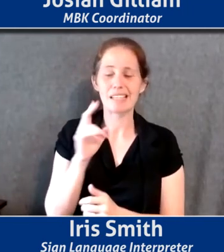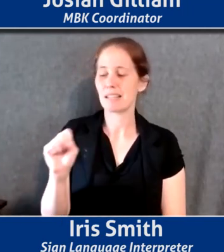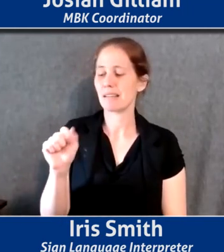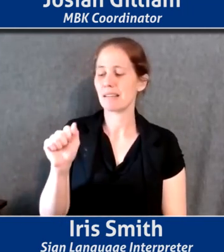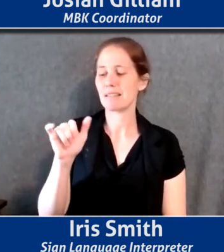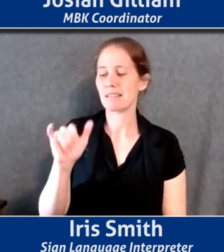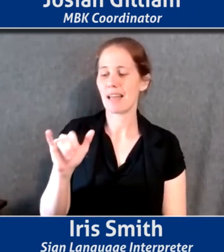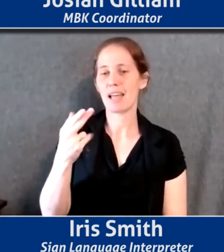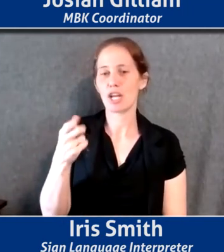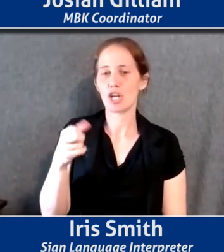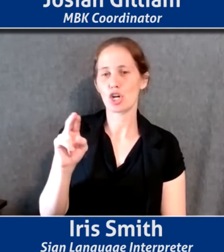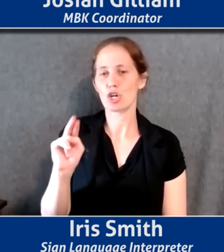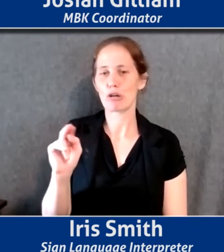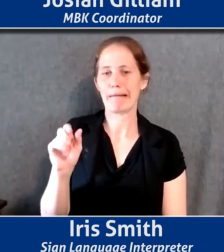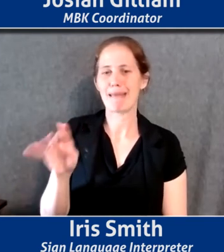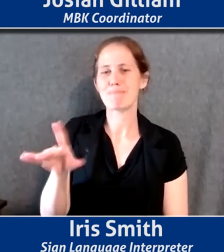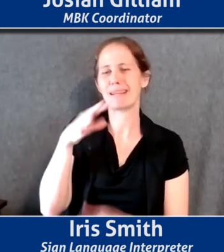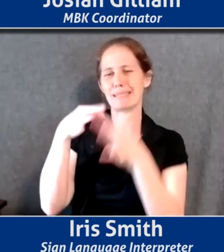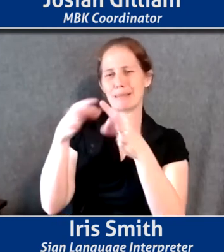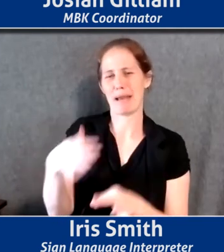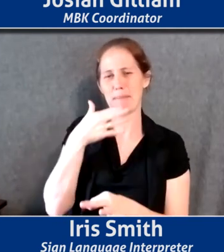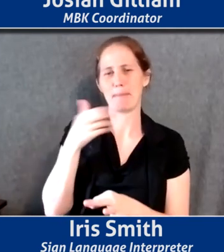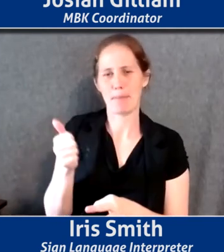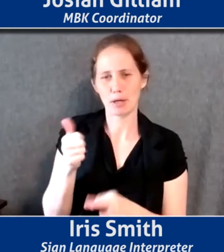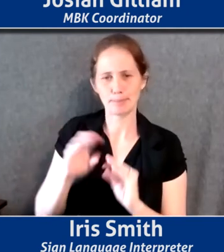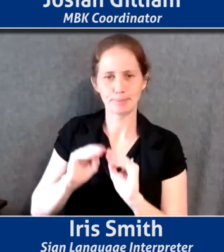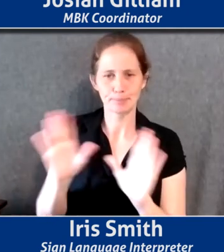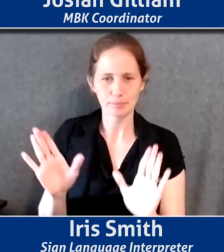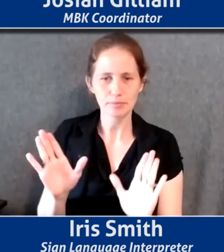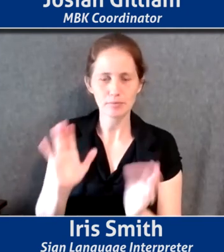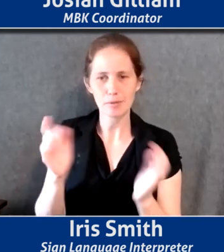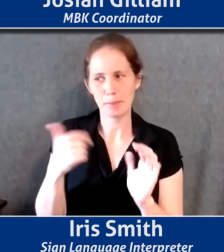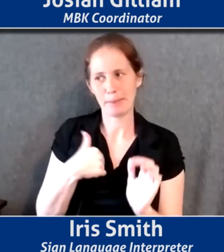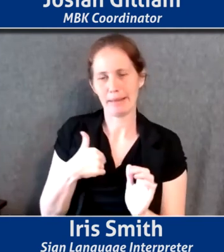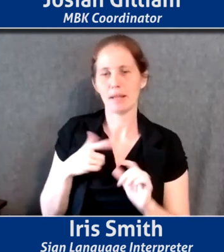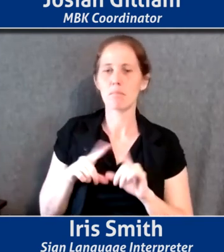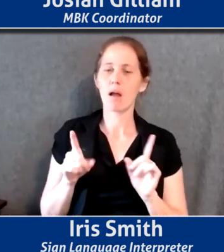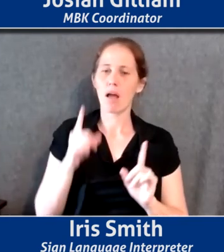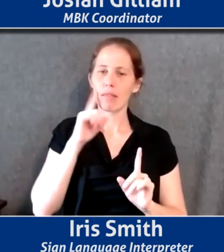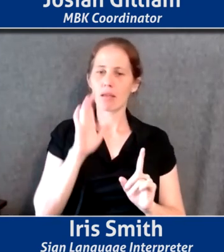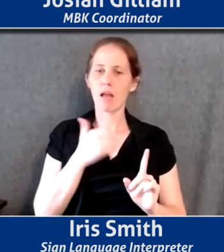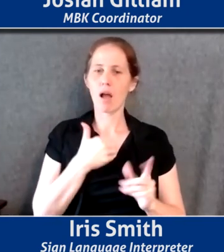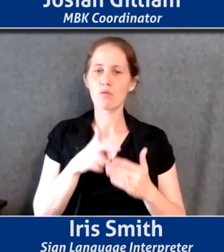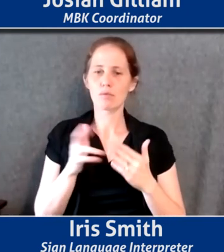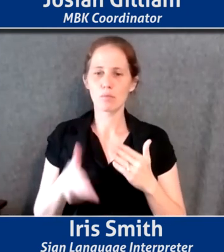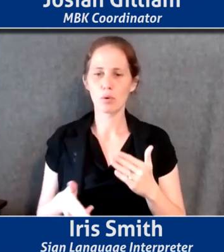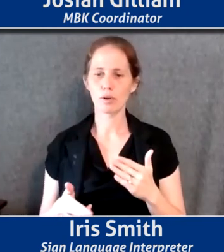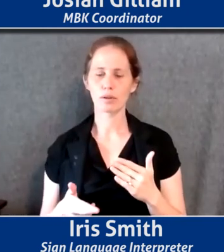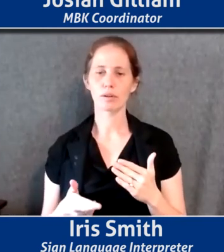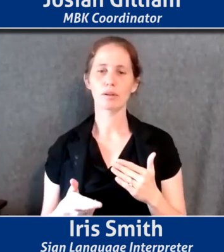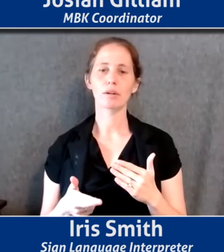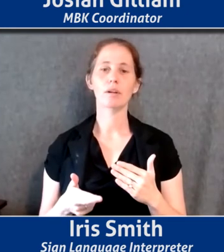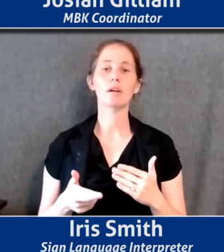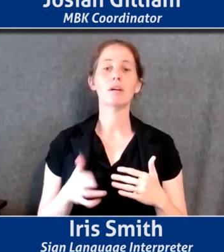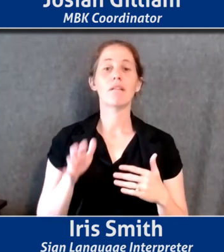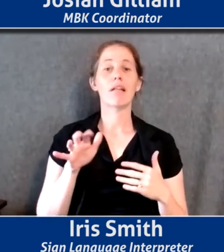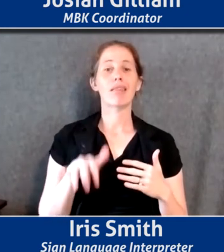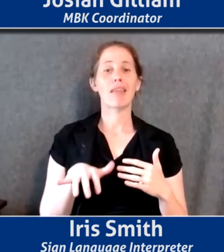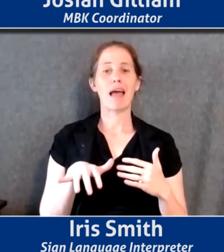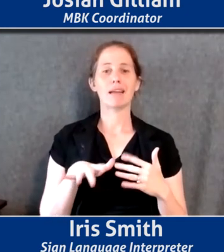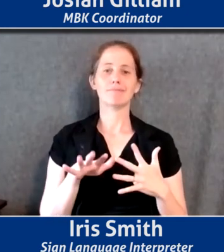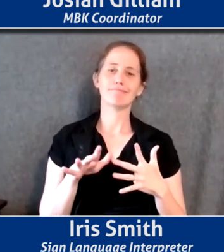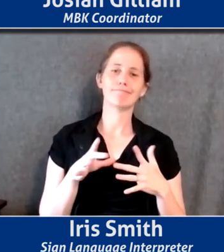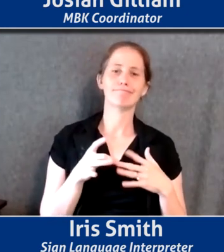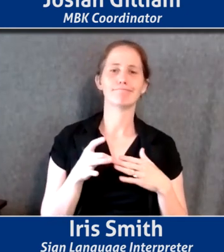They've said it much more eloquently than I have. Um, and, and so I think that our report, um, is dovetailing with a